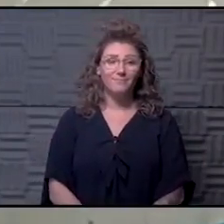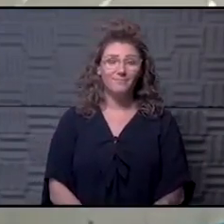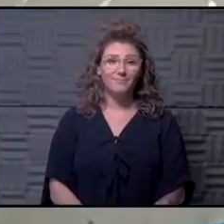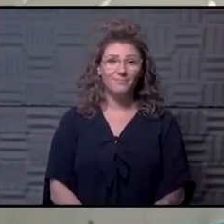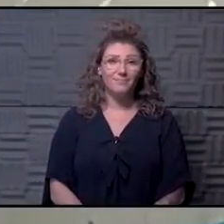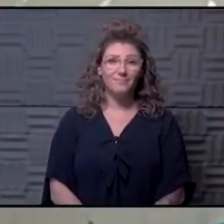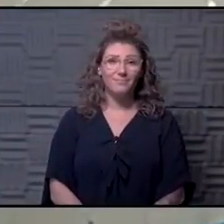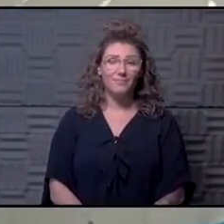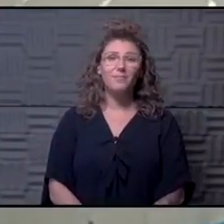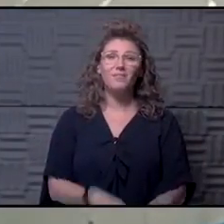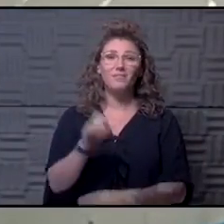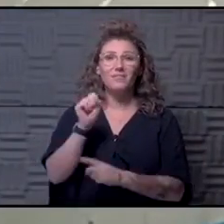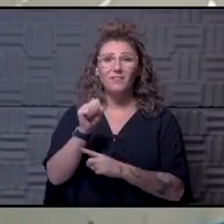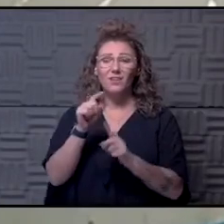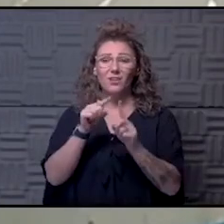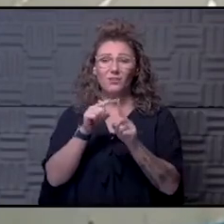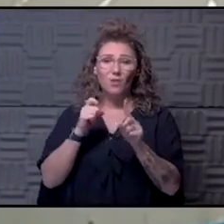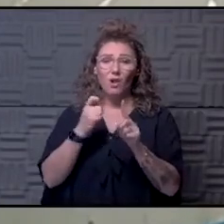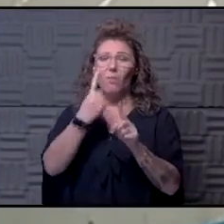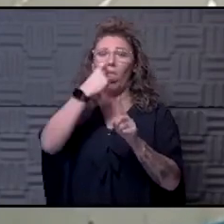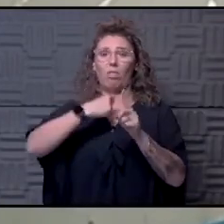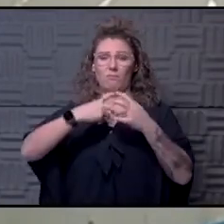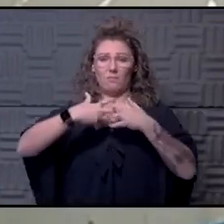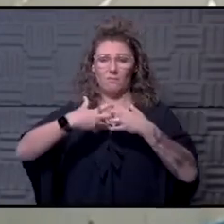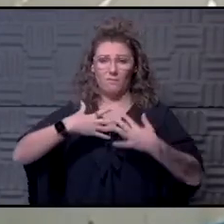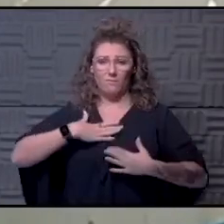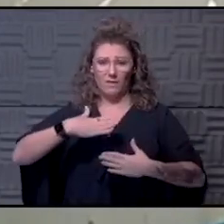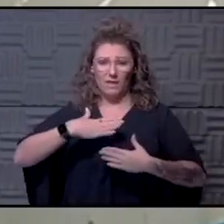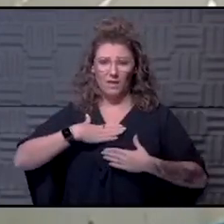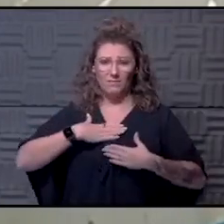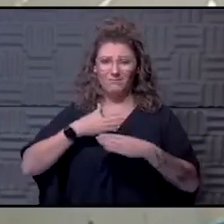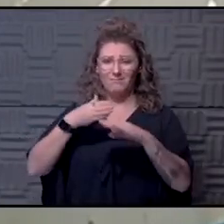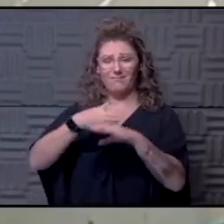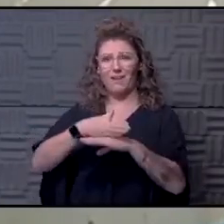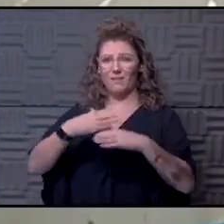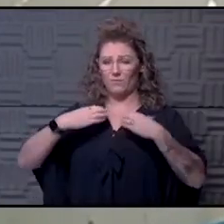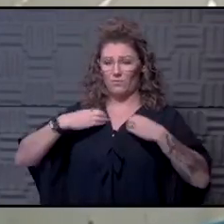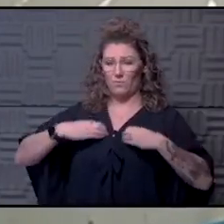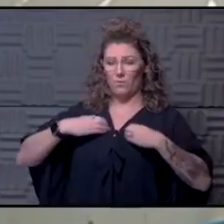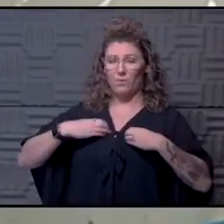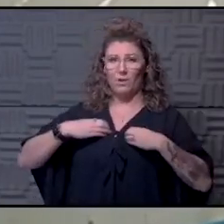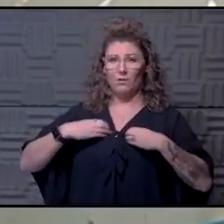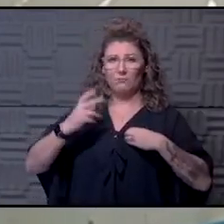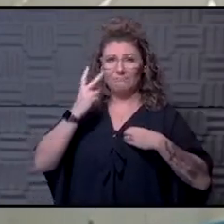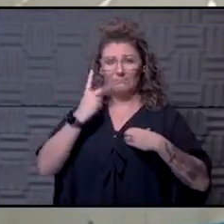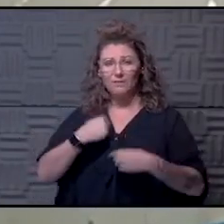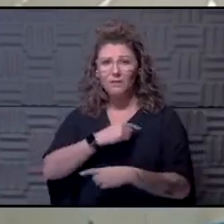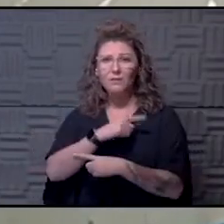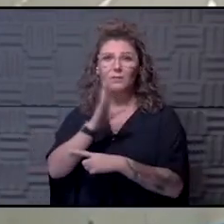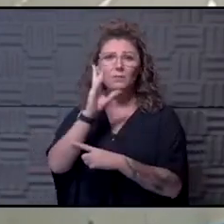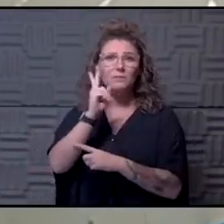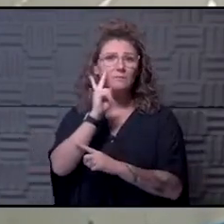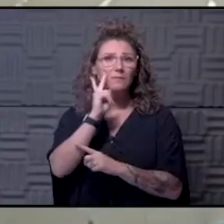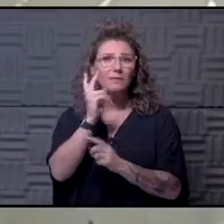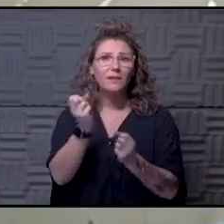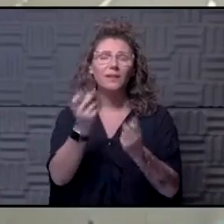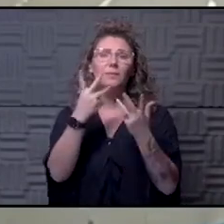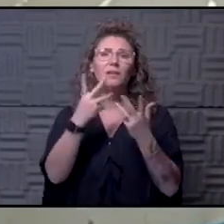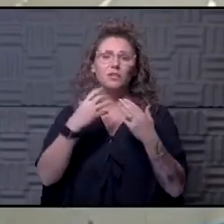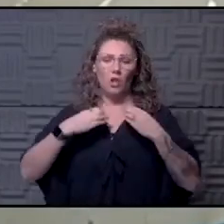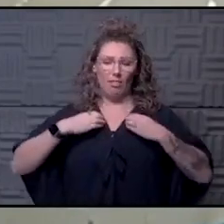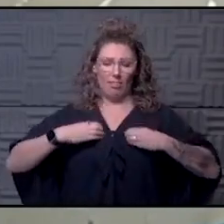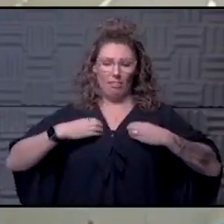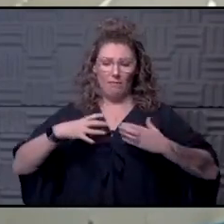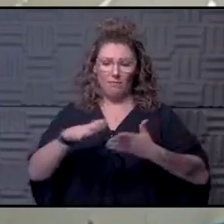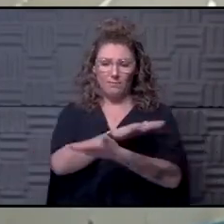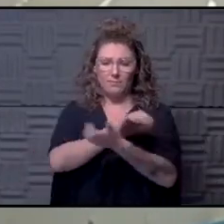From the ventilator and from, I guess, after the pulmonologist sees us, we'll see how much lung damage was left